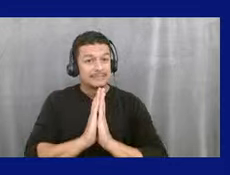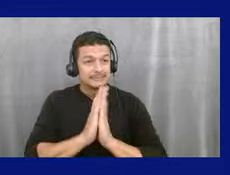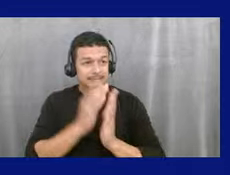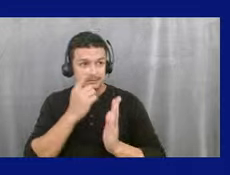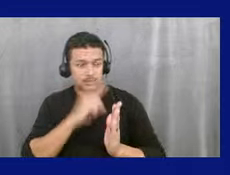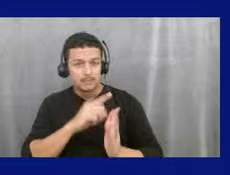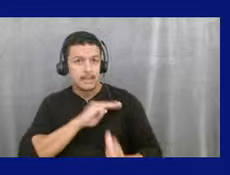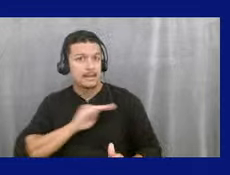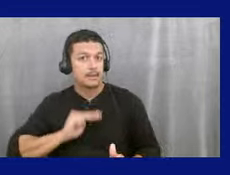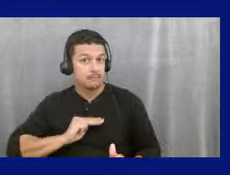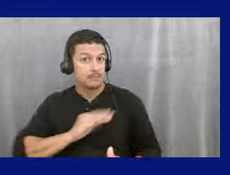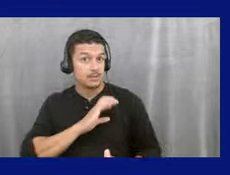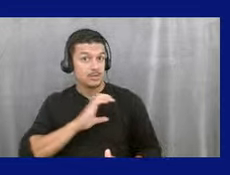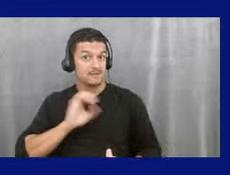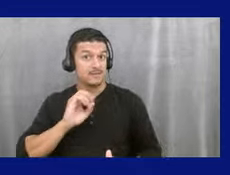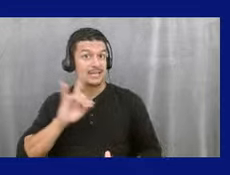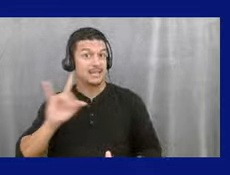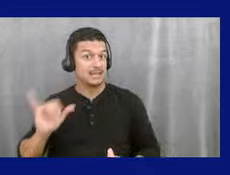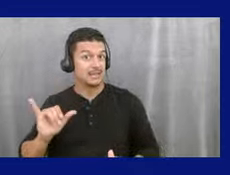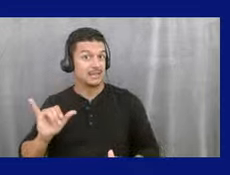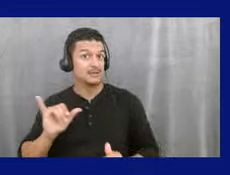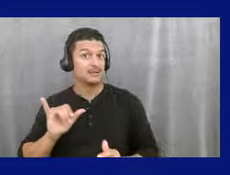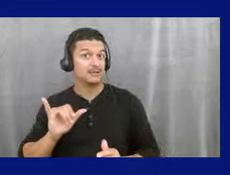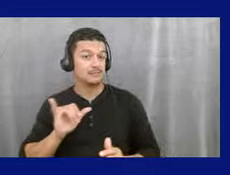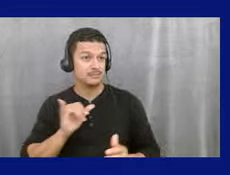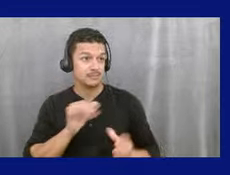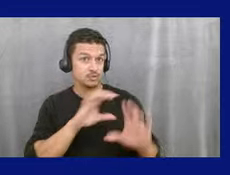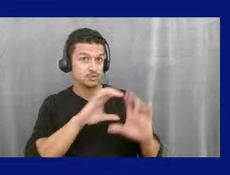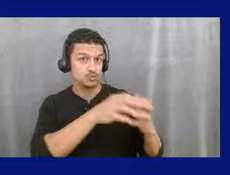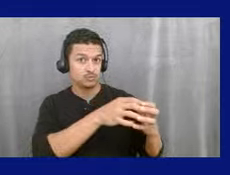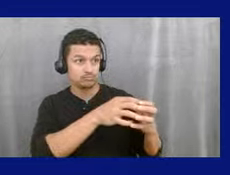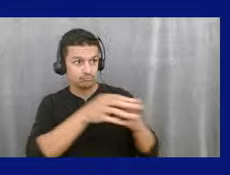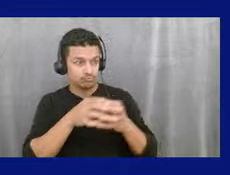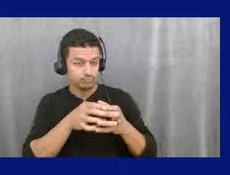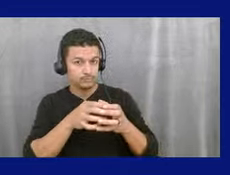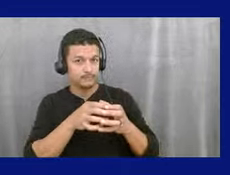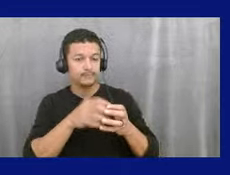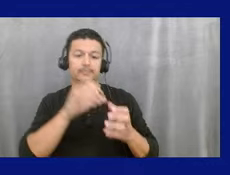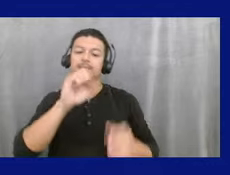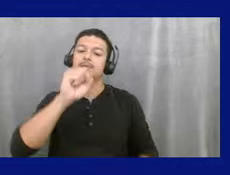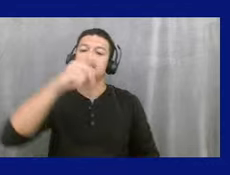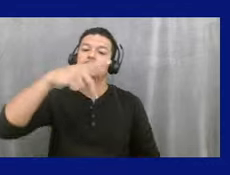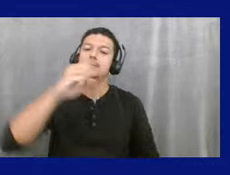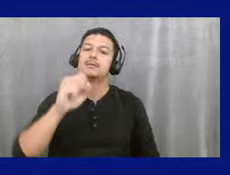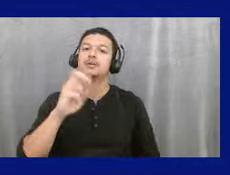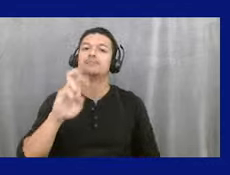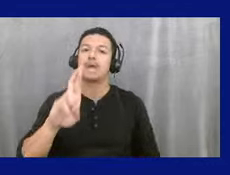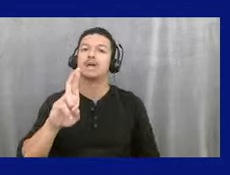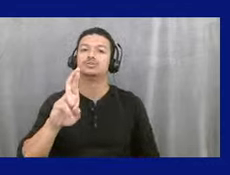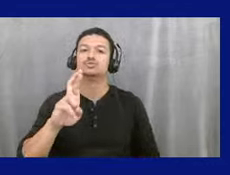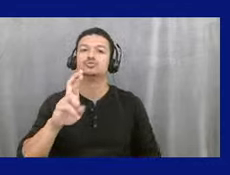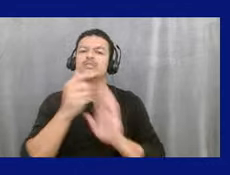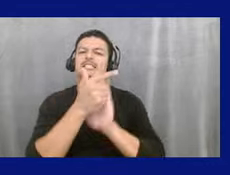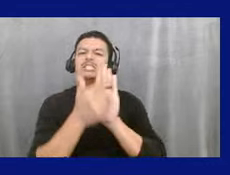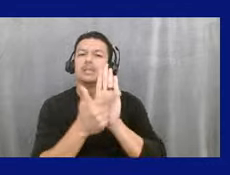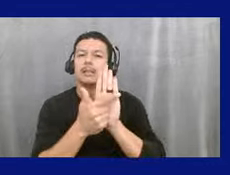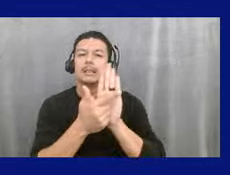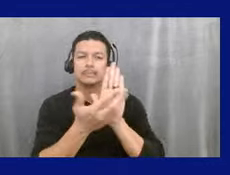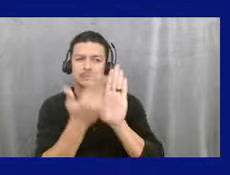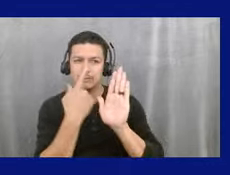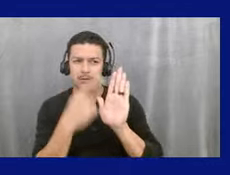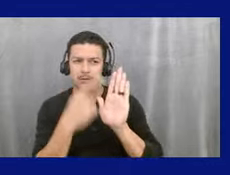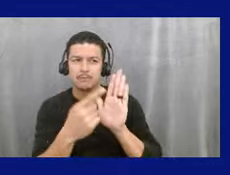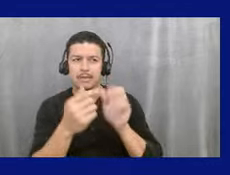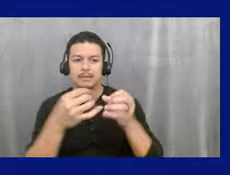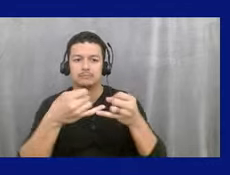delegation essentially sponsor a special act to enlarge its legal boundaries. And then the last is